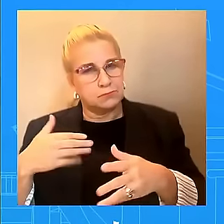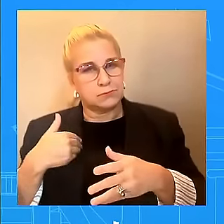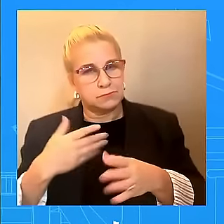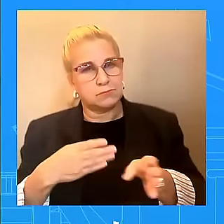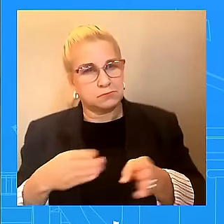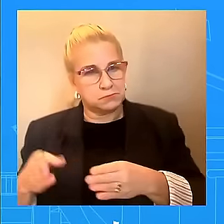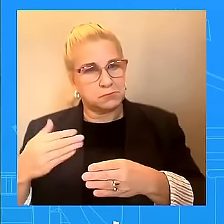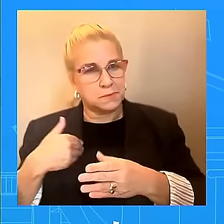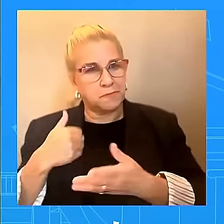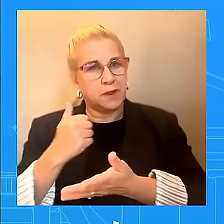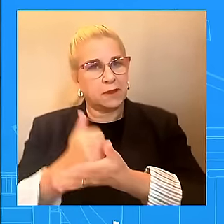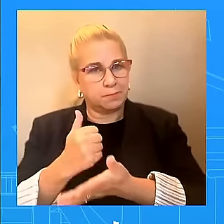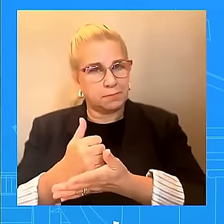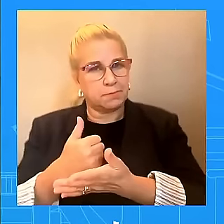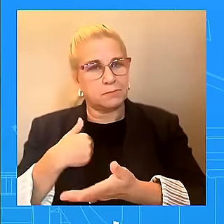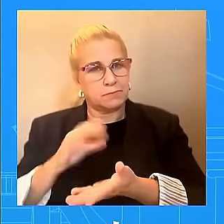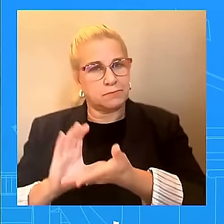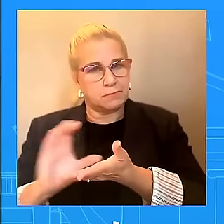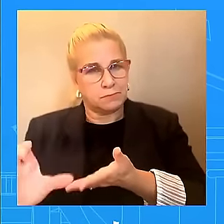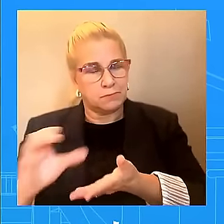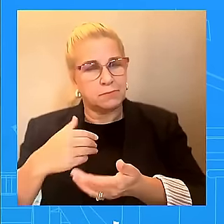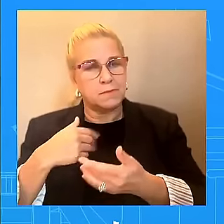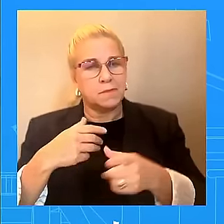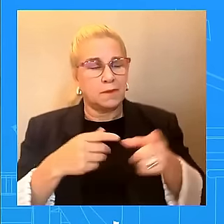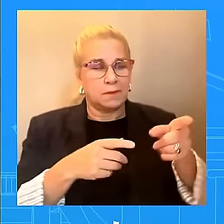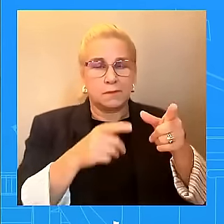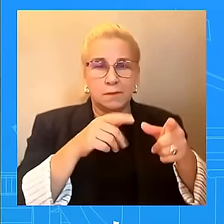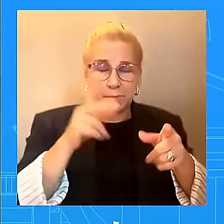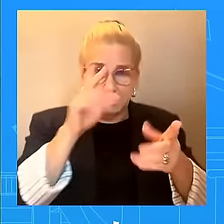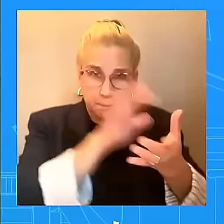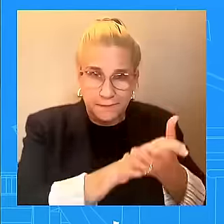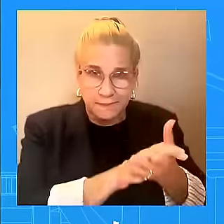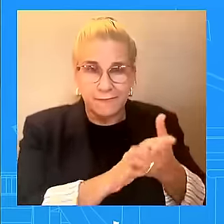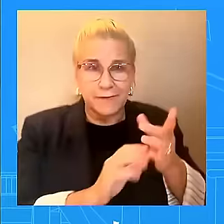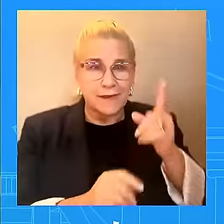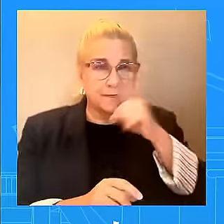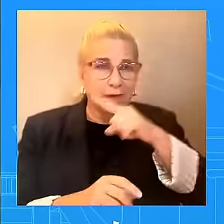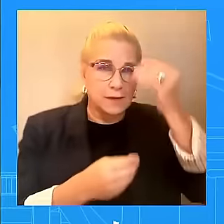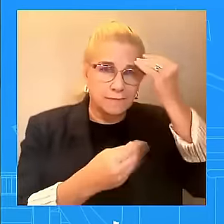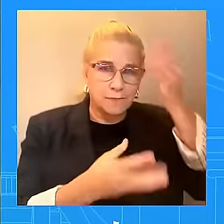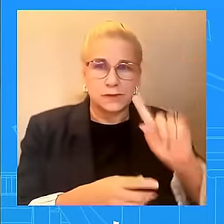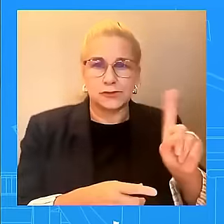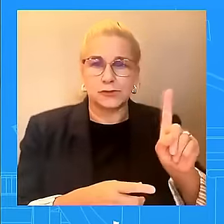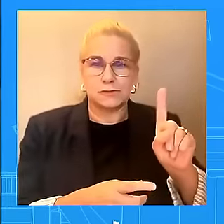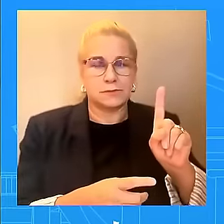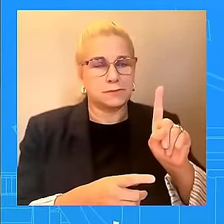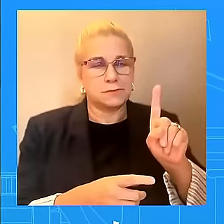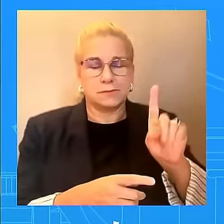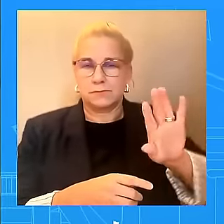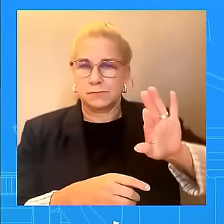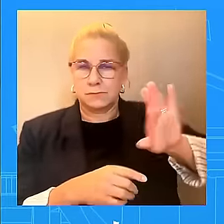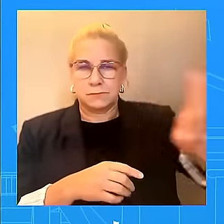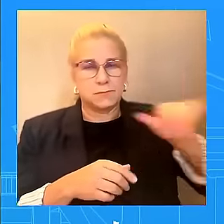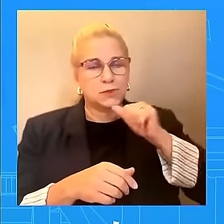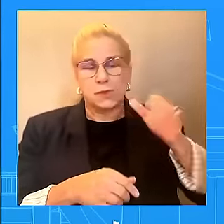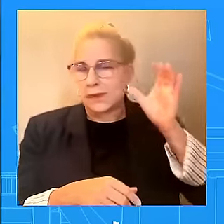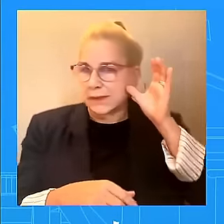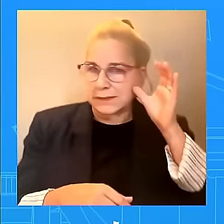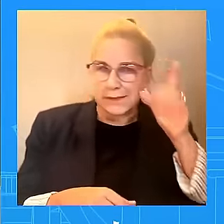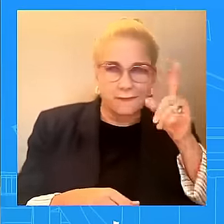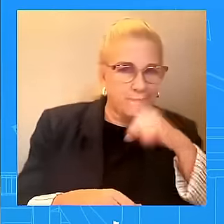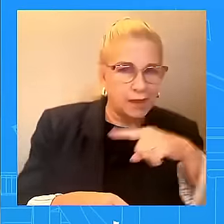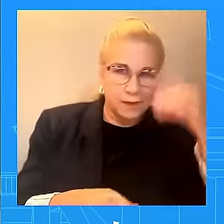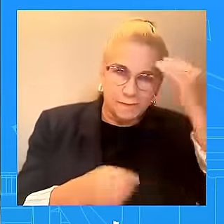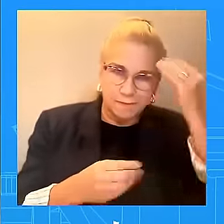allowing these falsehoods to fester. Finally, the President was briefed yesterday and again today on the potential